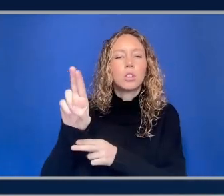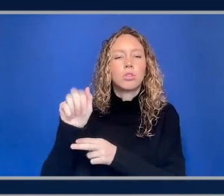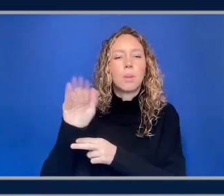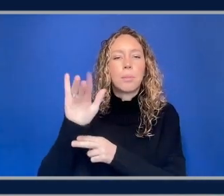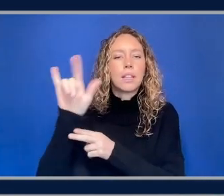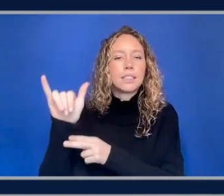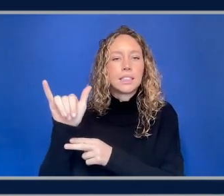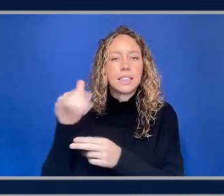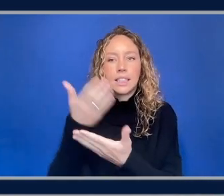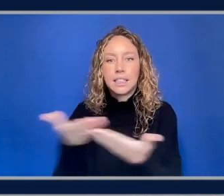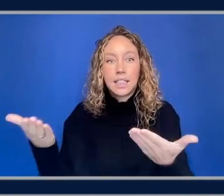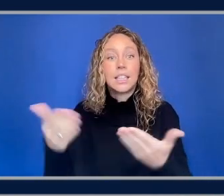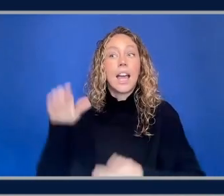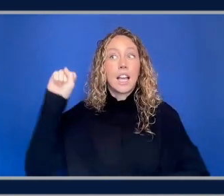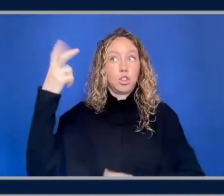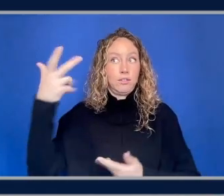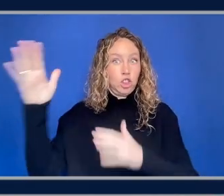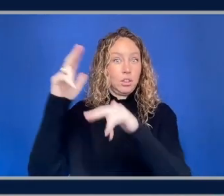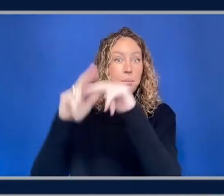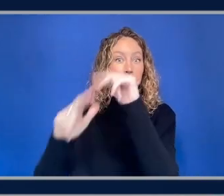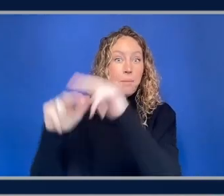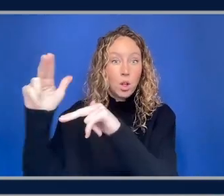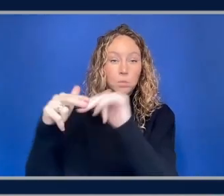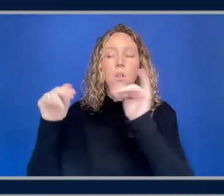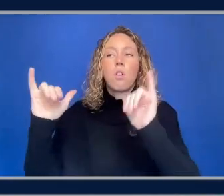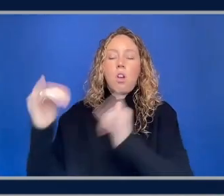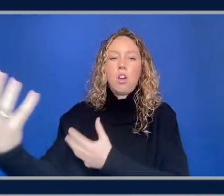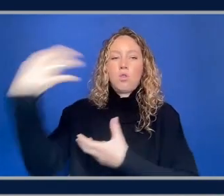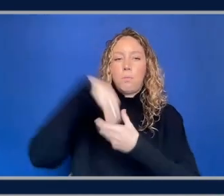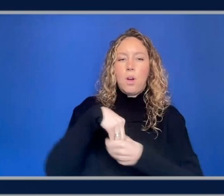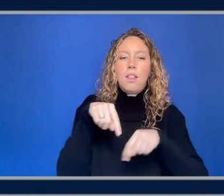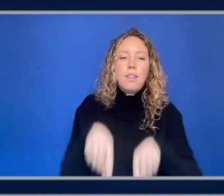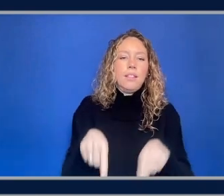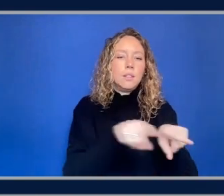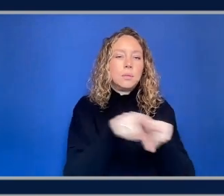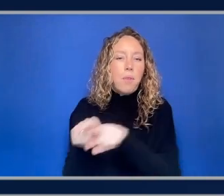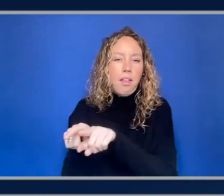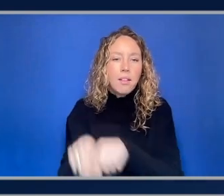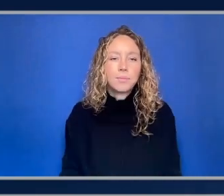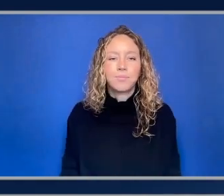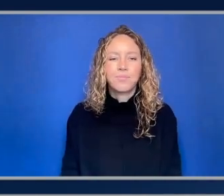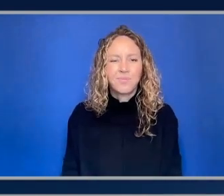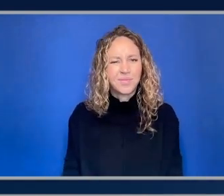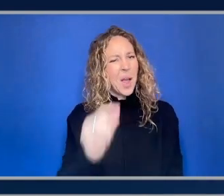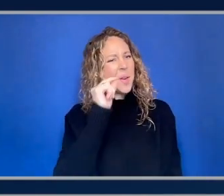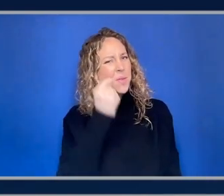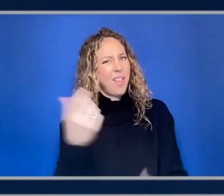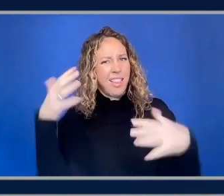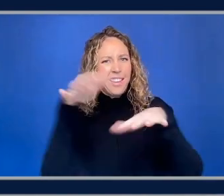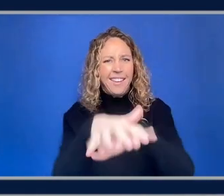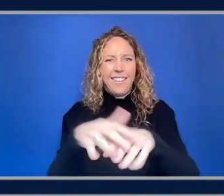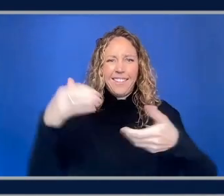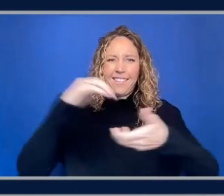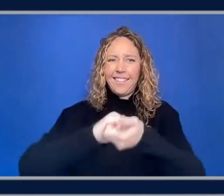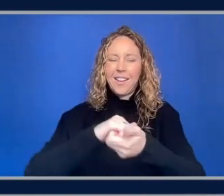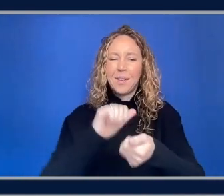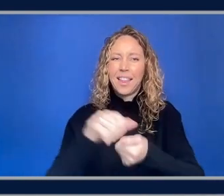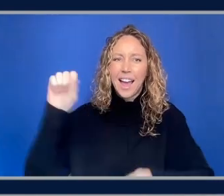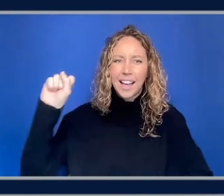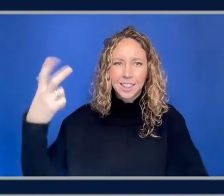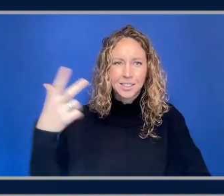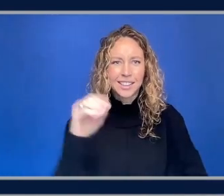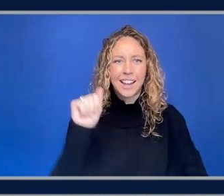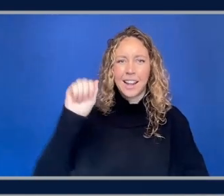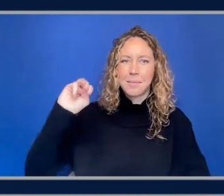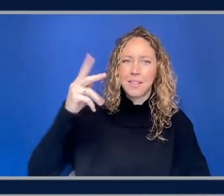that s3 kind of has built um and so we built those into this component this is a fun cross collaboration between us have you have your teams worked together before